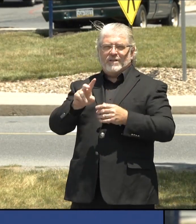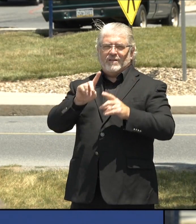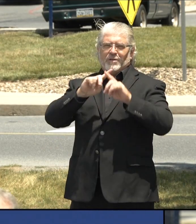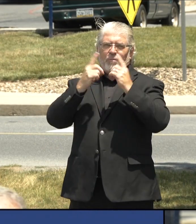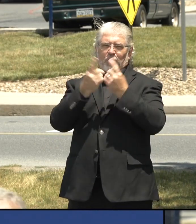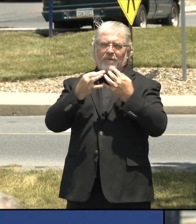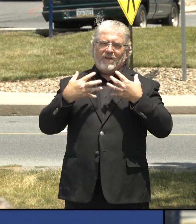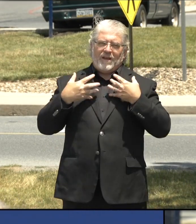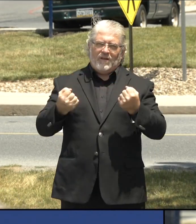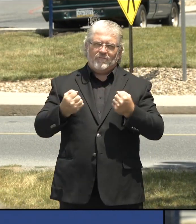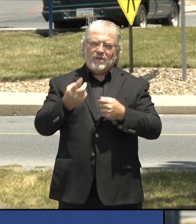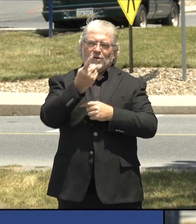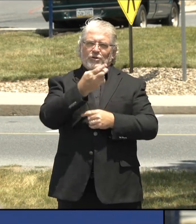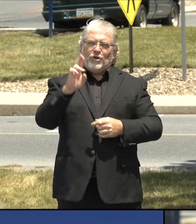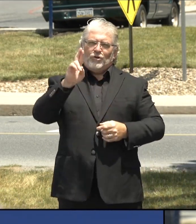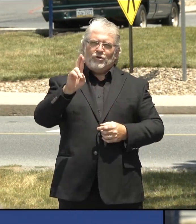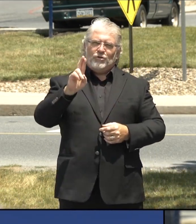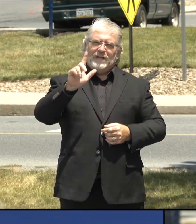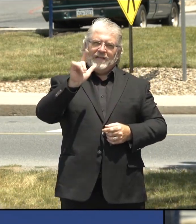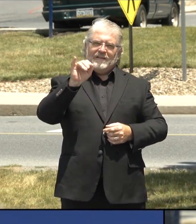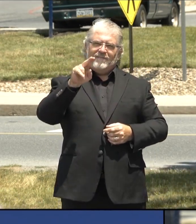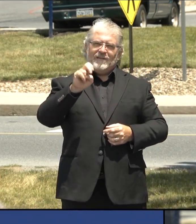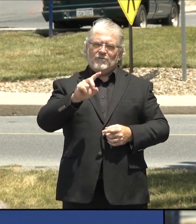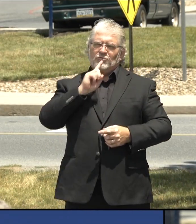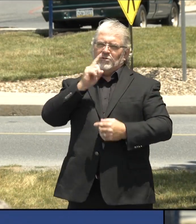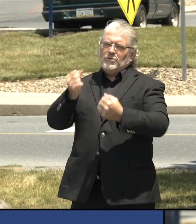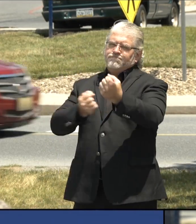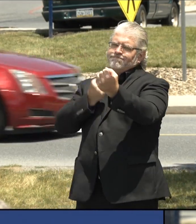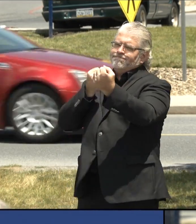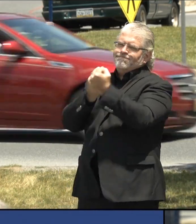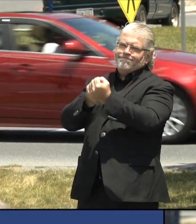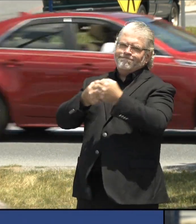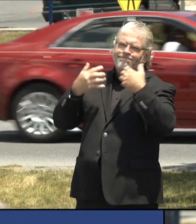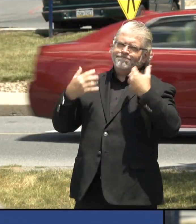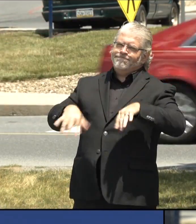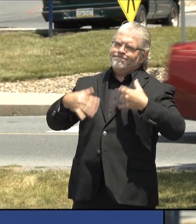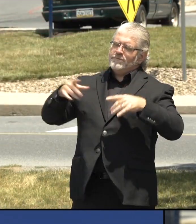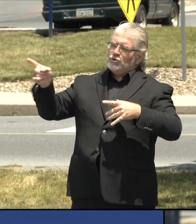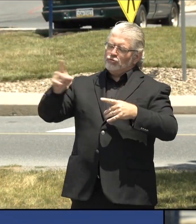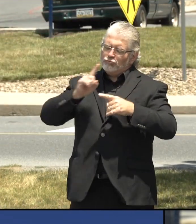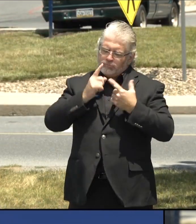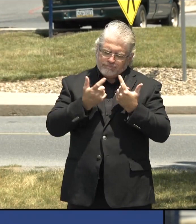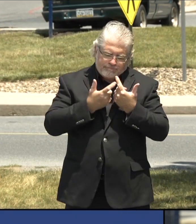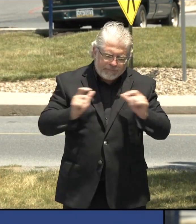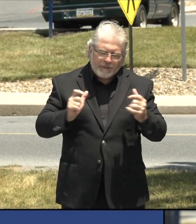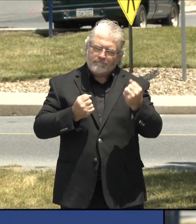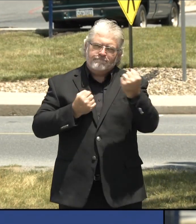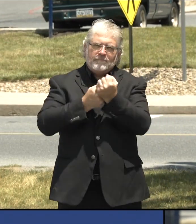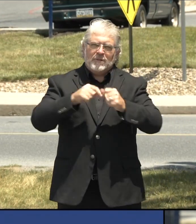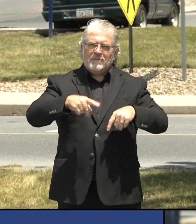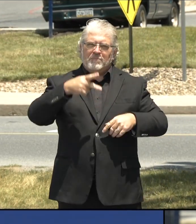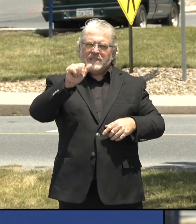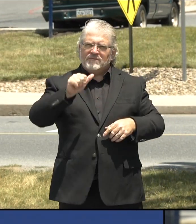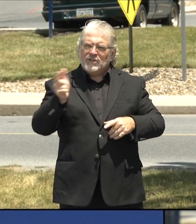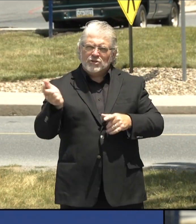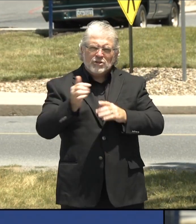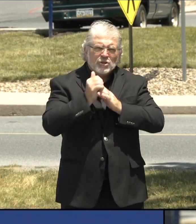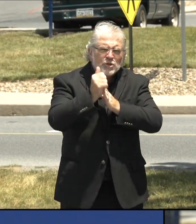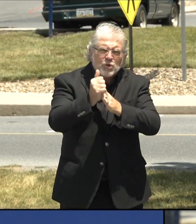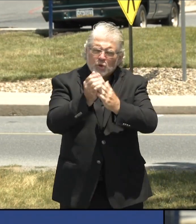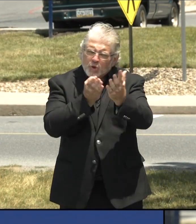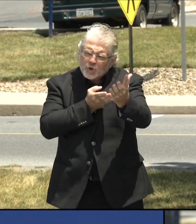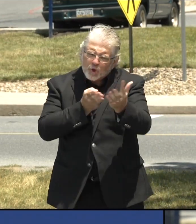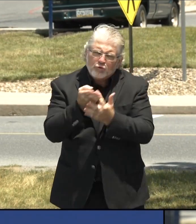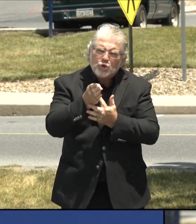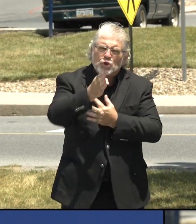been a remarkable champion for Pennsylvania in helping Pennsylvania steer its way, navigate its way through these uncharted